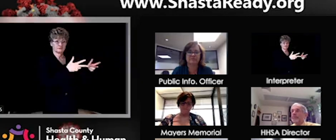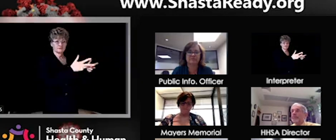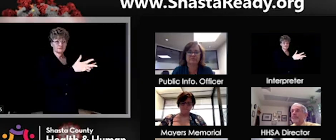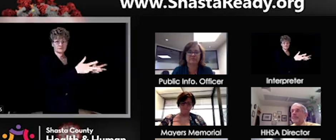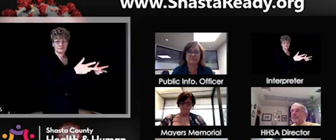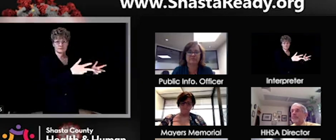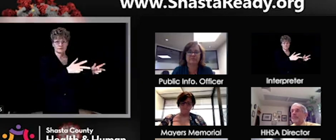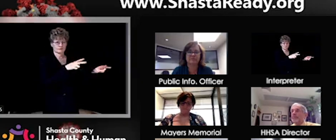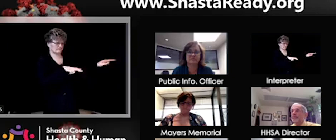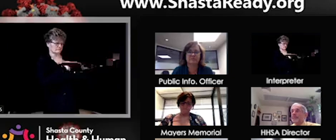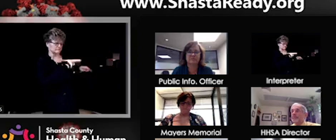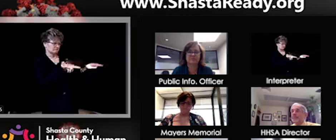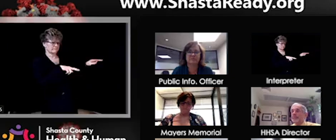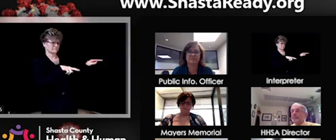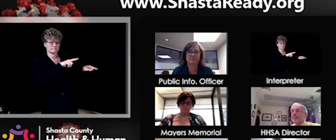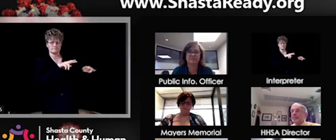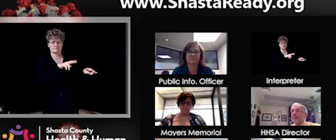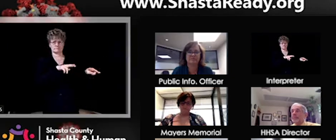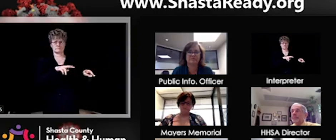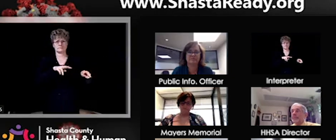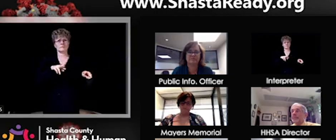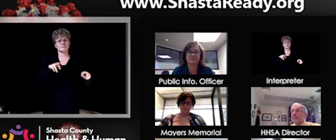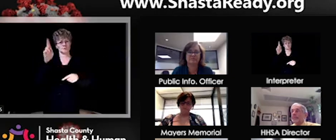was that, that ever an option?